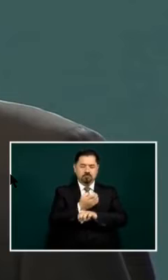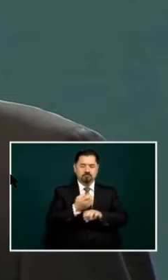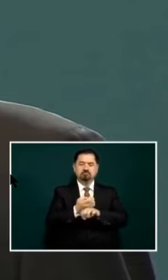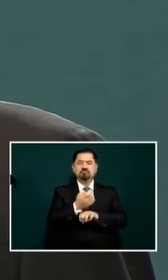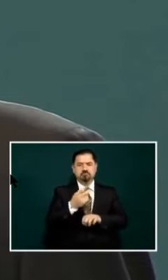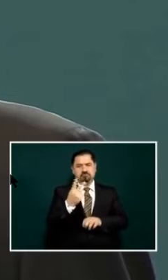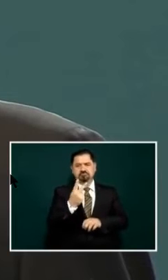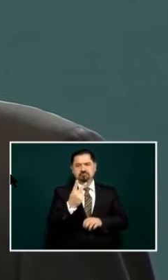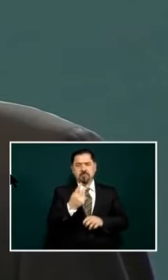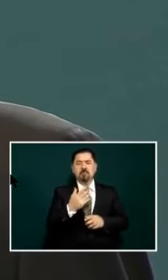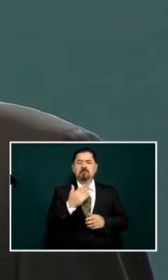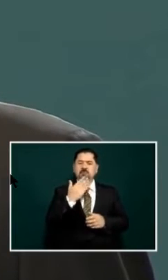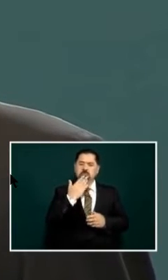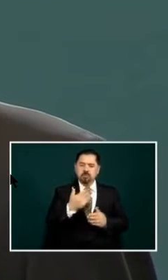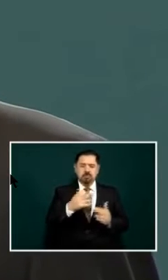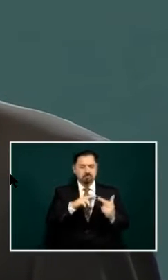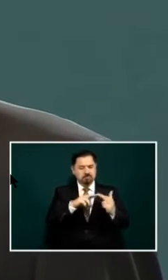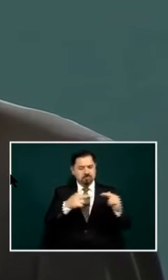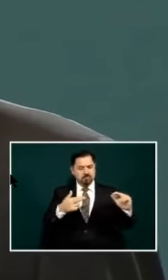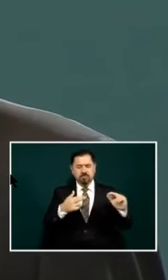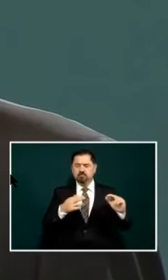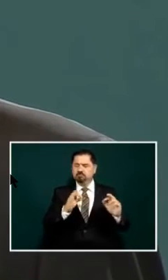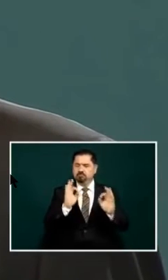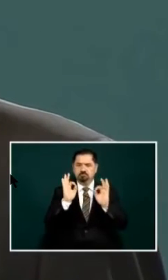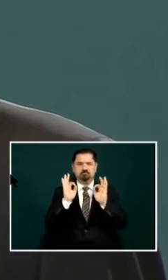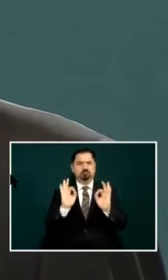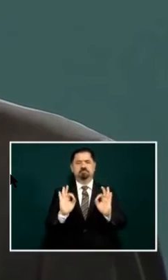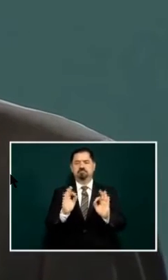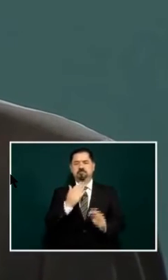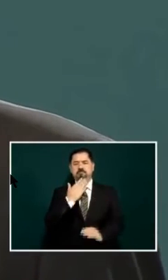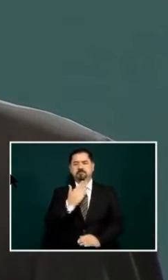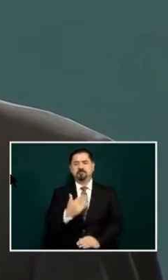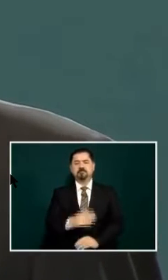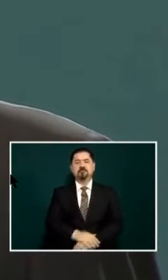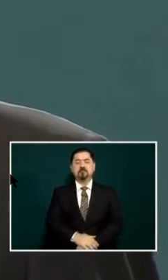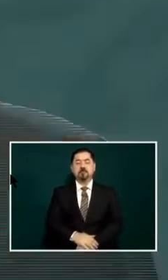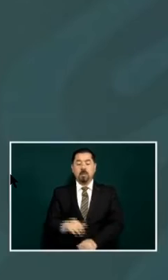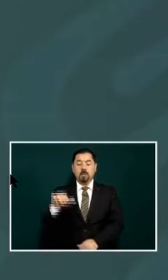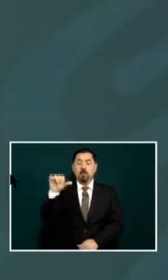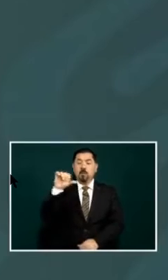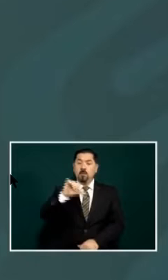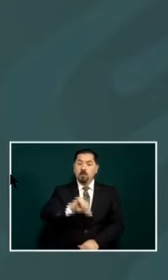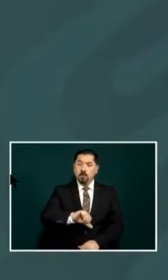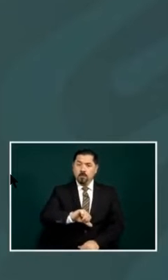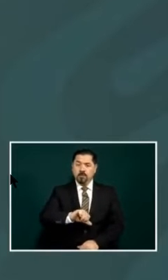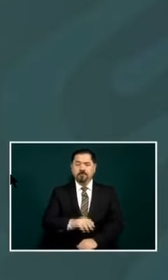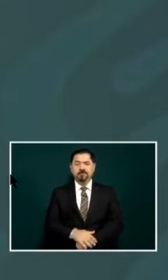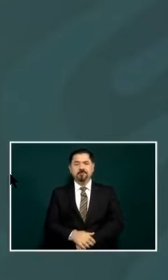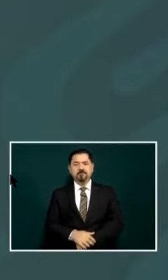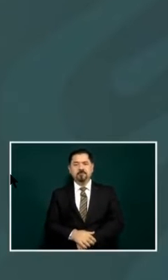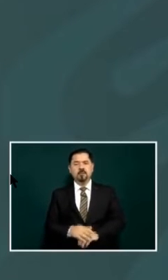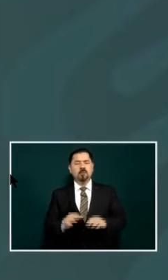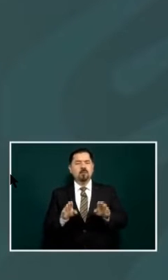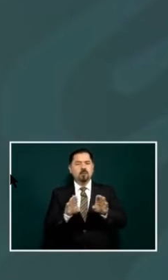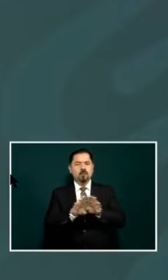and we have very good relations as of today